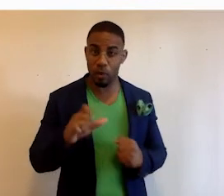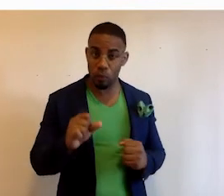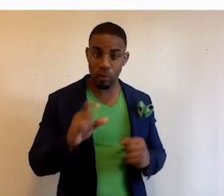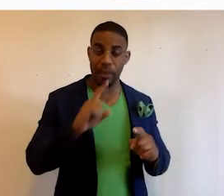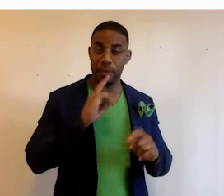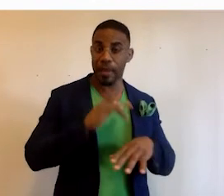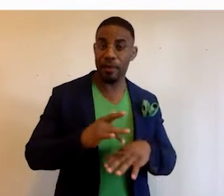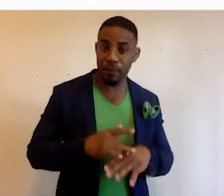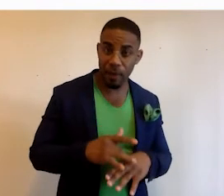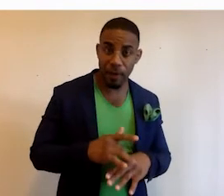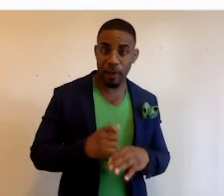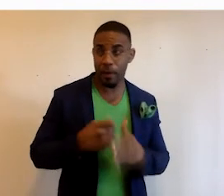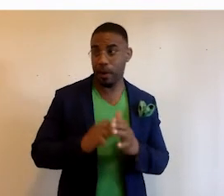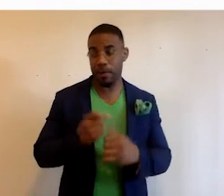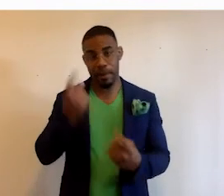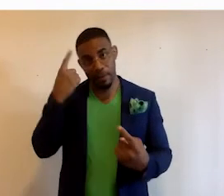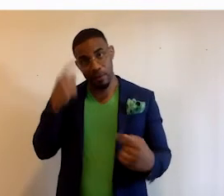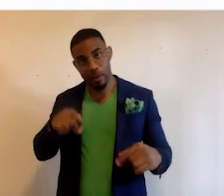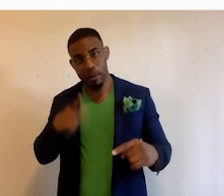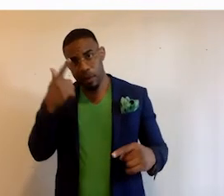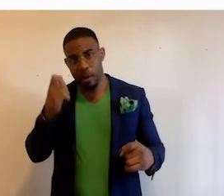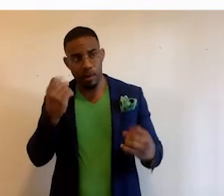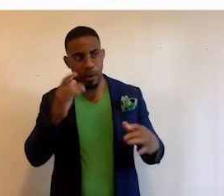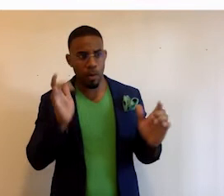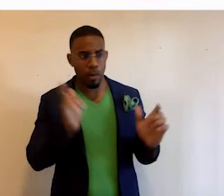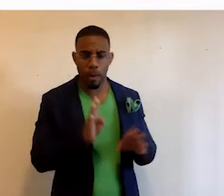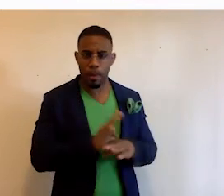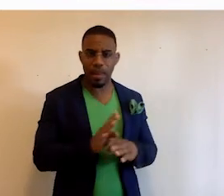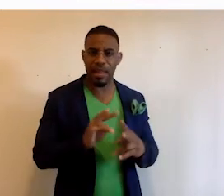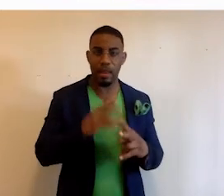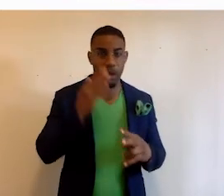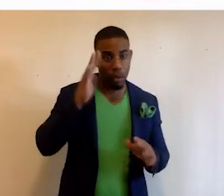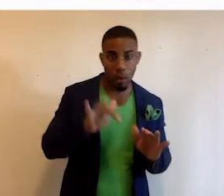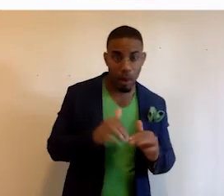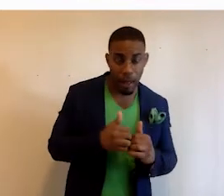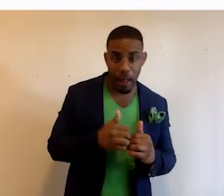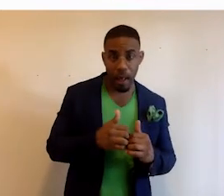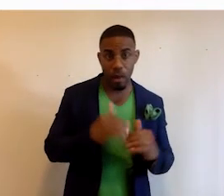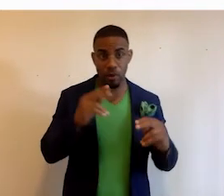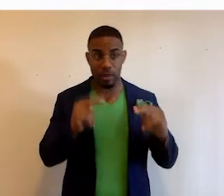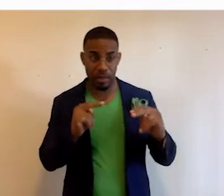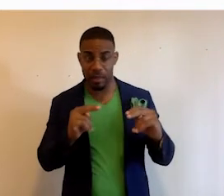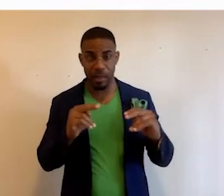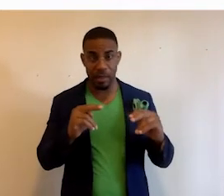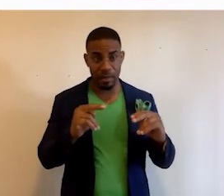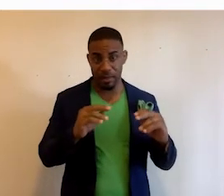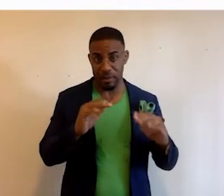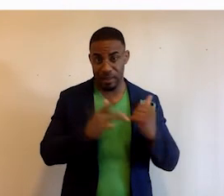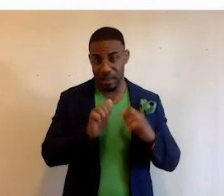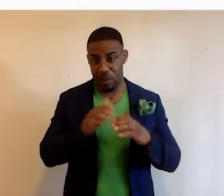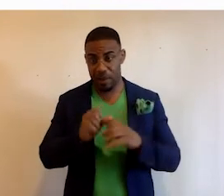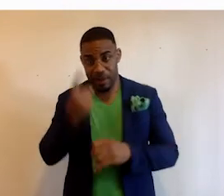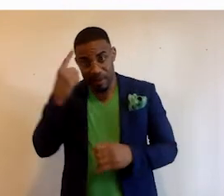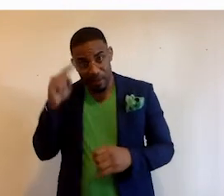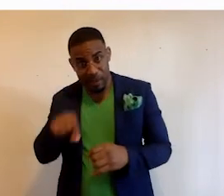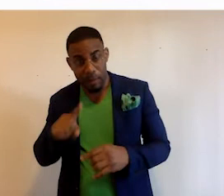can be available at a price that makes sense for them. Because many small businesses either don't know how to leverage technology in a way that makes